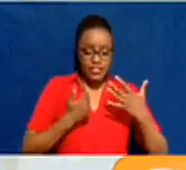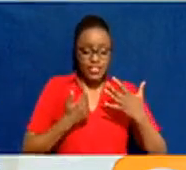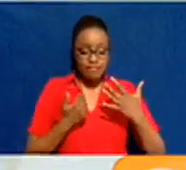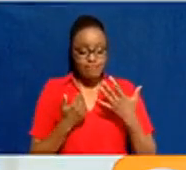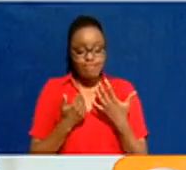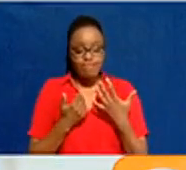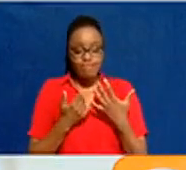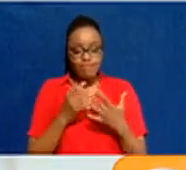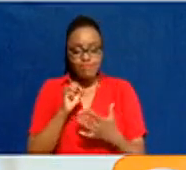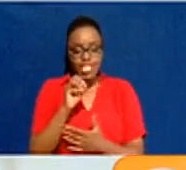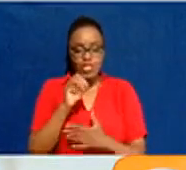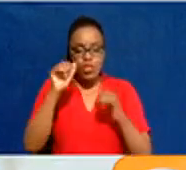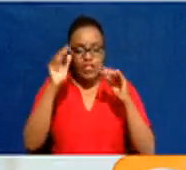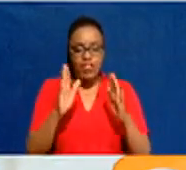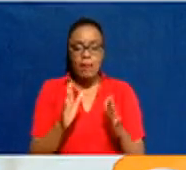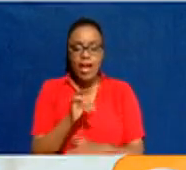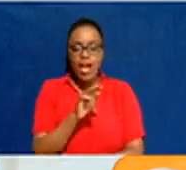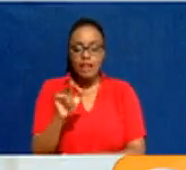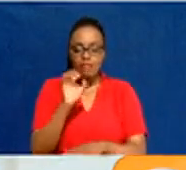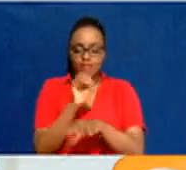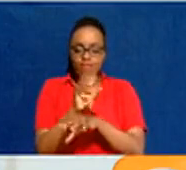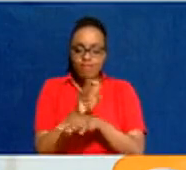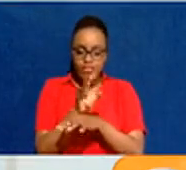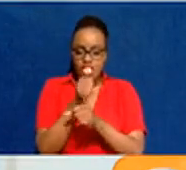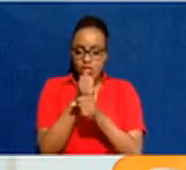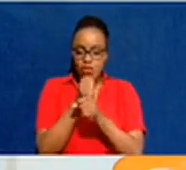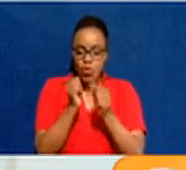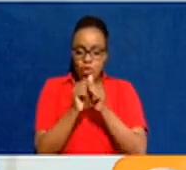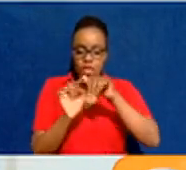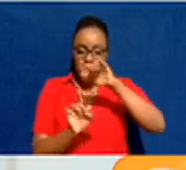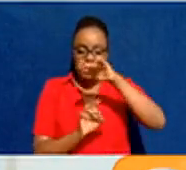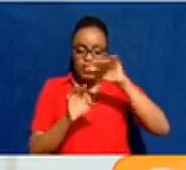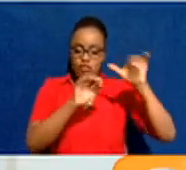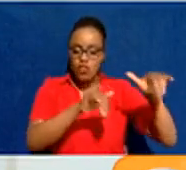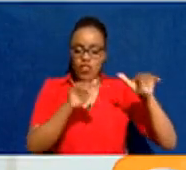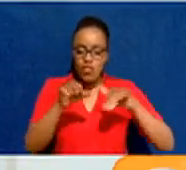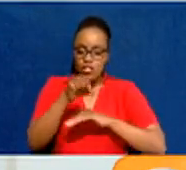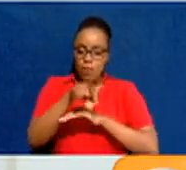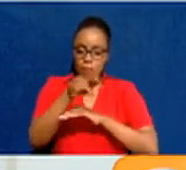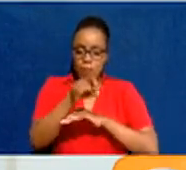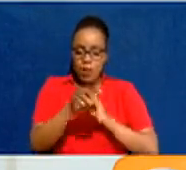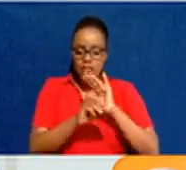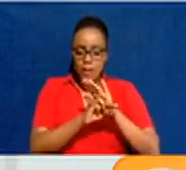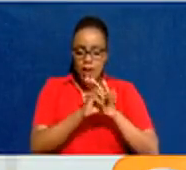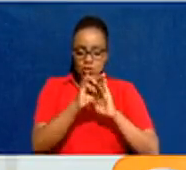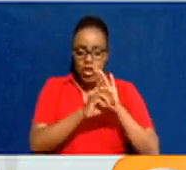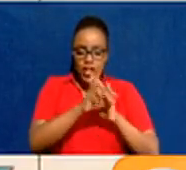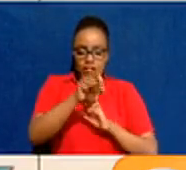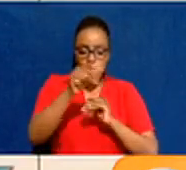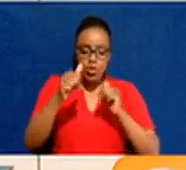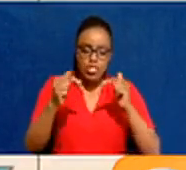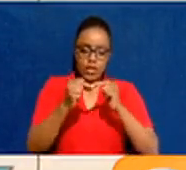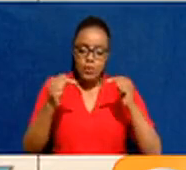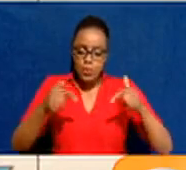So farmers are best advised to work with the Ministry of Agriculture, plant early maturing crops which are drought-resistant,